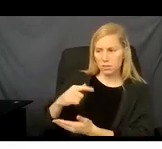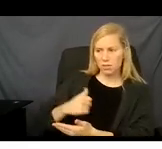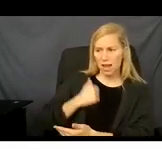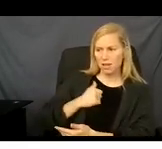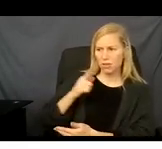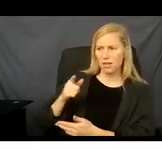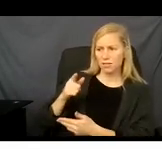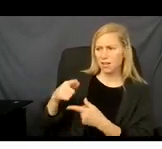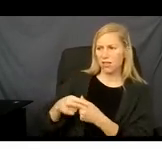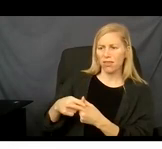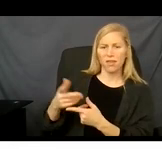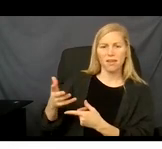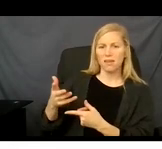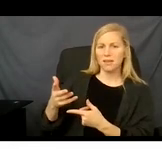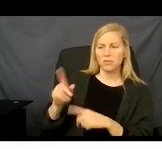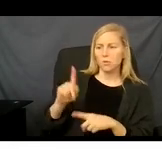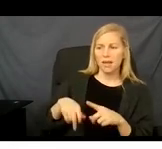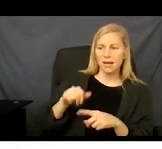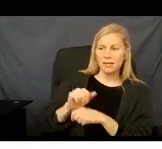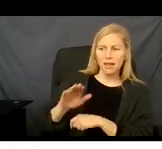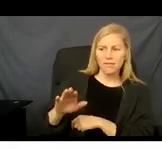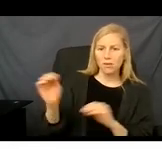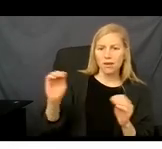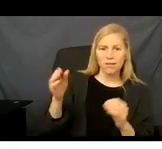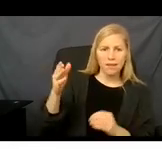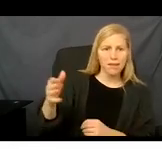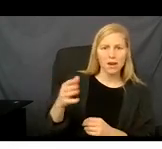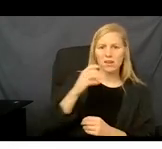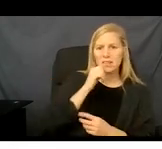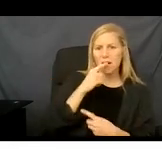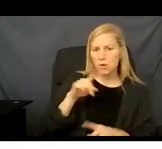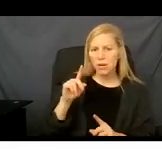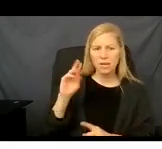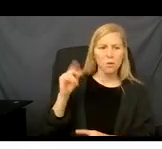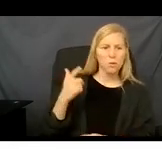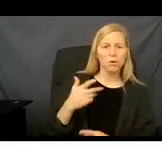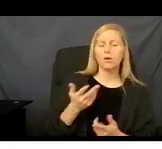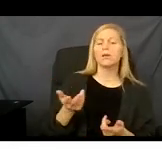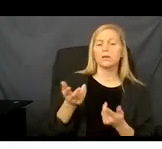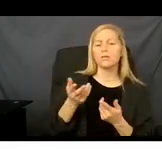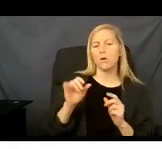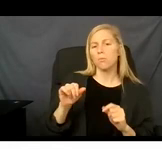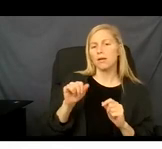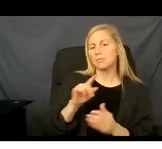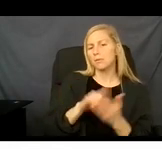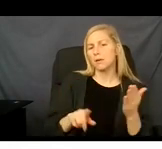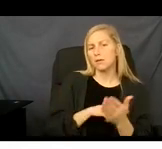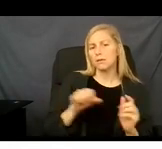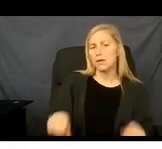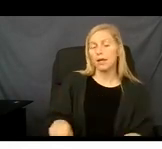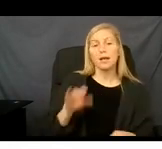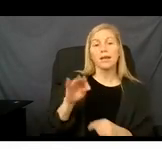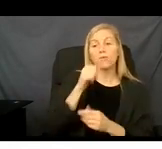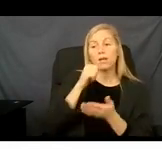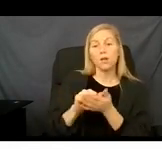terminate your Medicaid coverage. This is put in place for your own security. If we send you a notice,